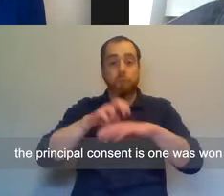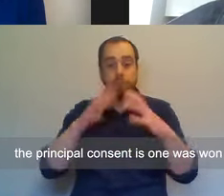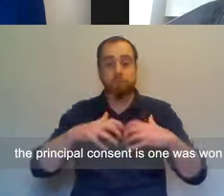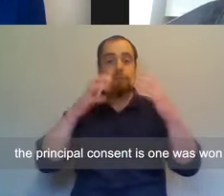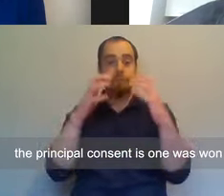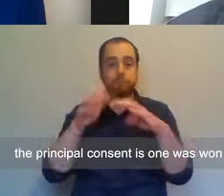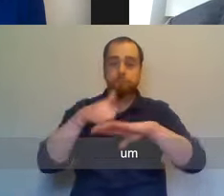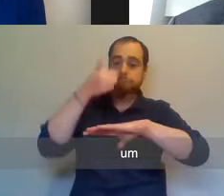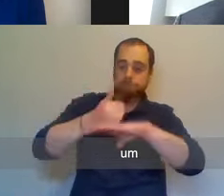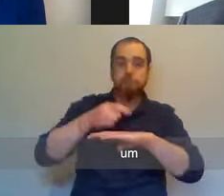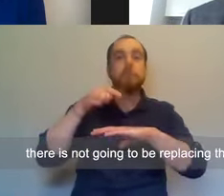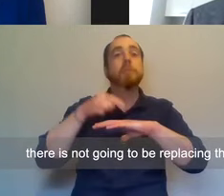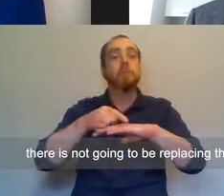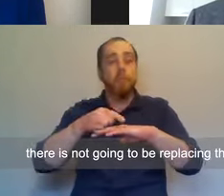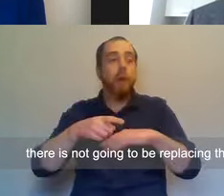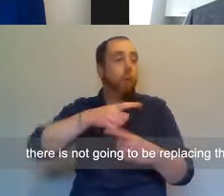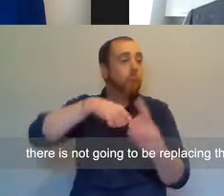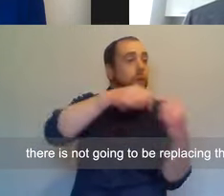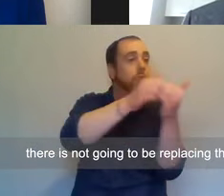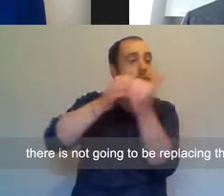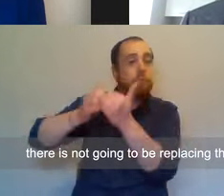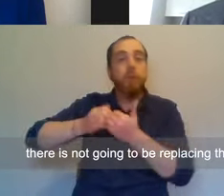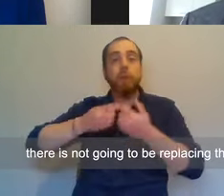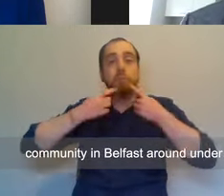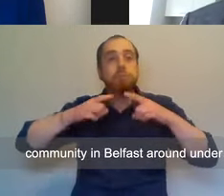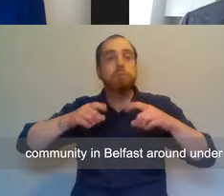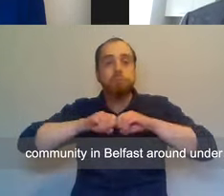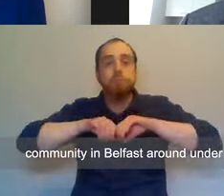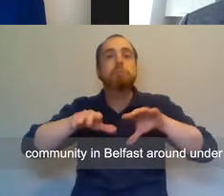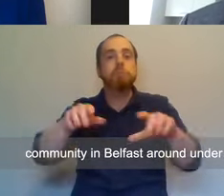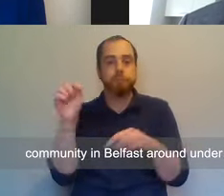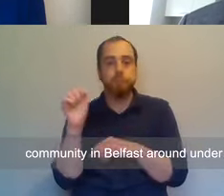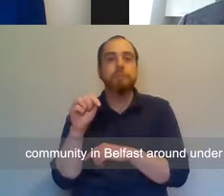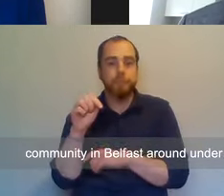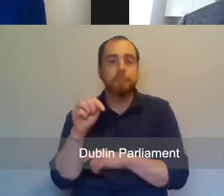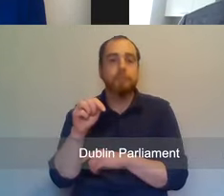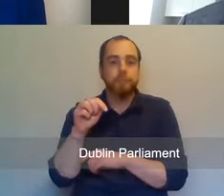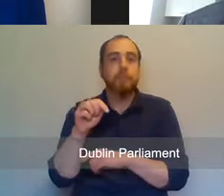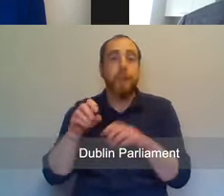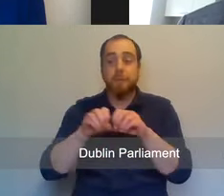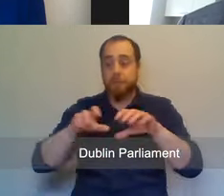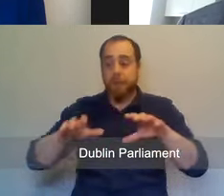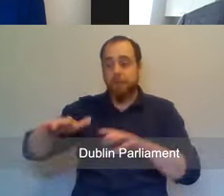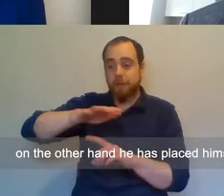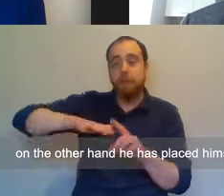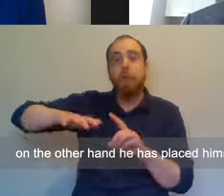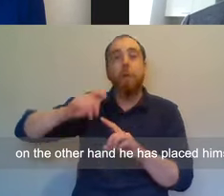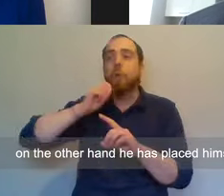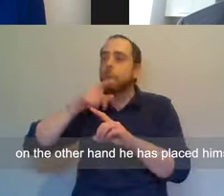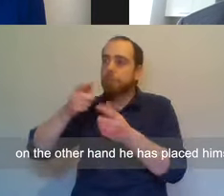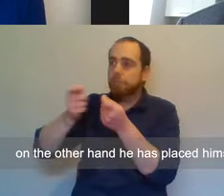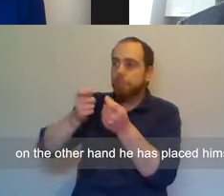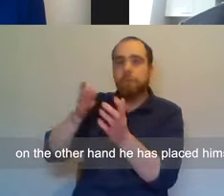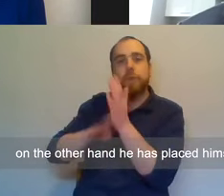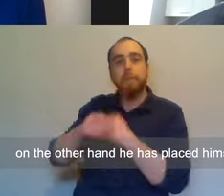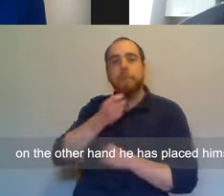won out. There is not going to be the place of the community in Belfast or under a double empowerment. On the other